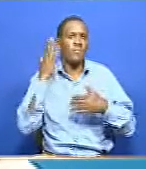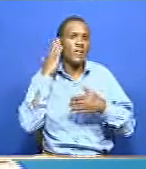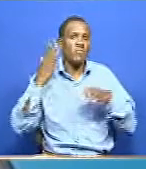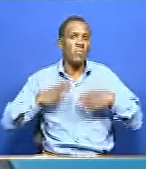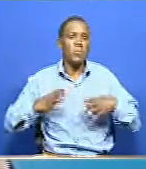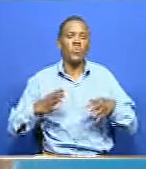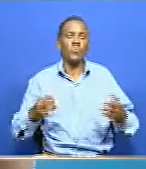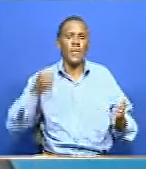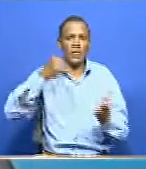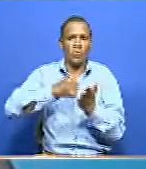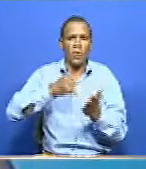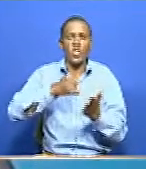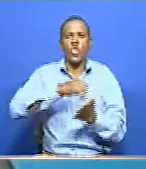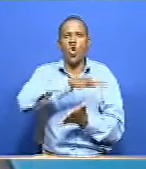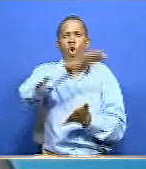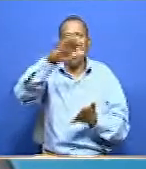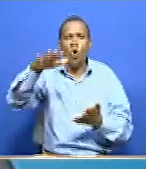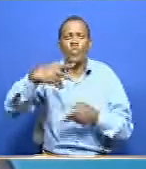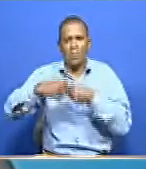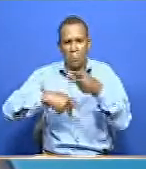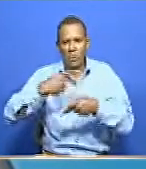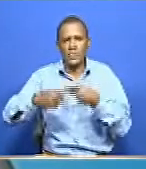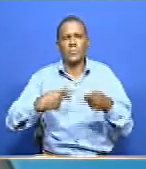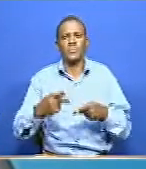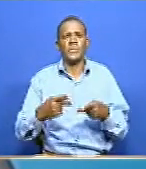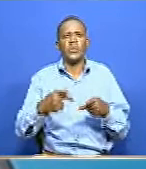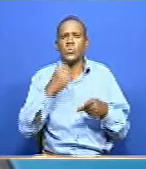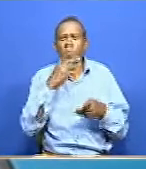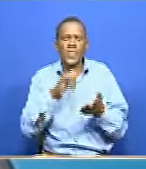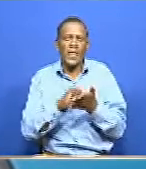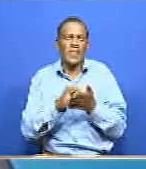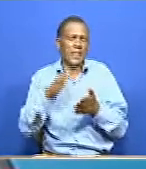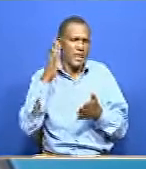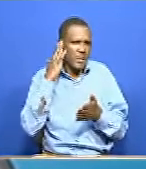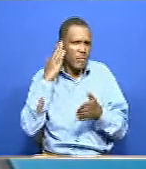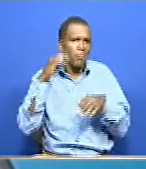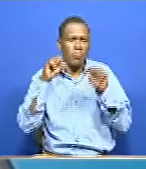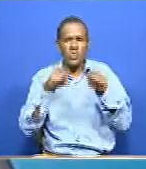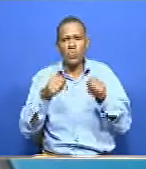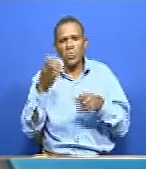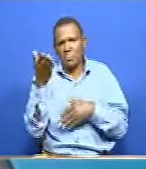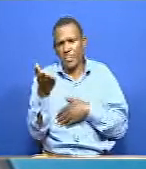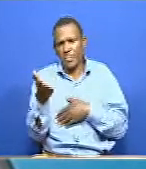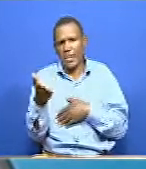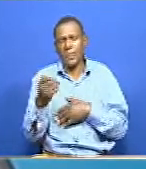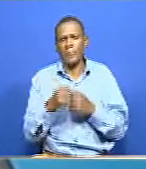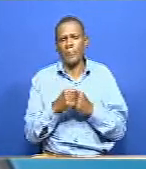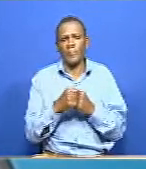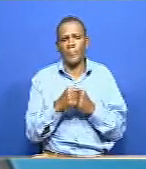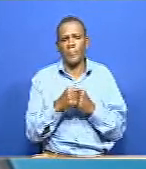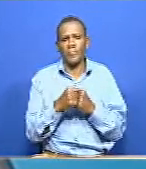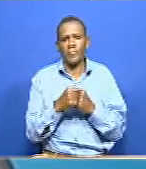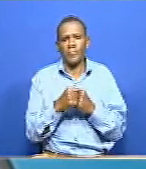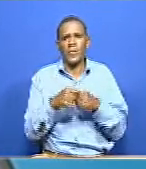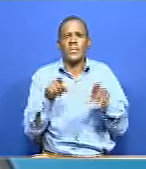process, from the board representation to actual participation within the public participation space. We are also very